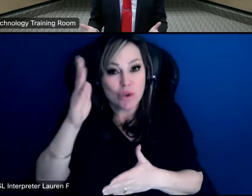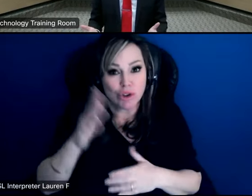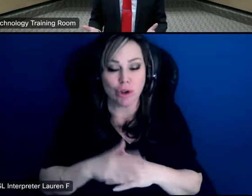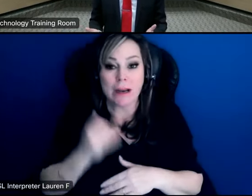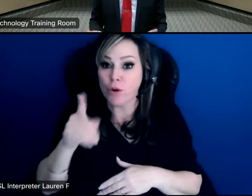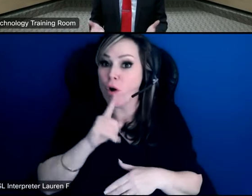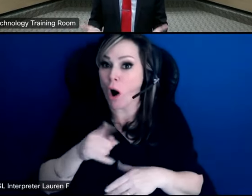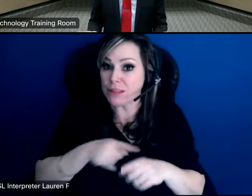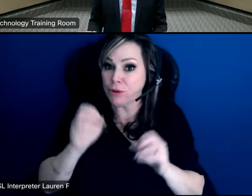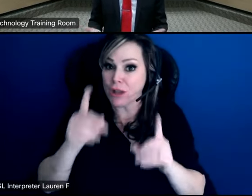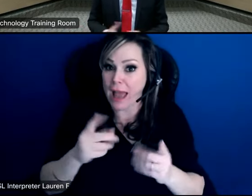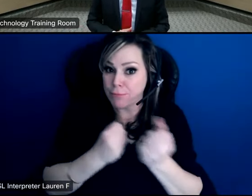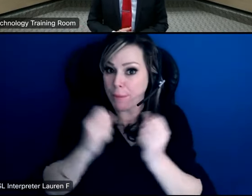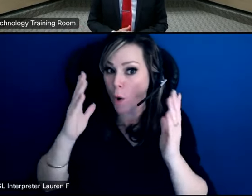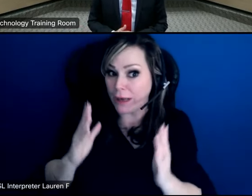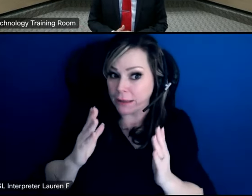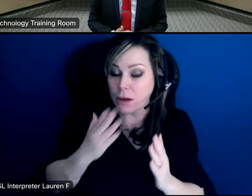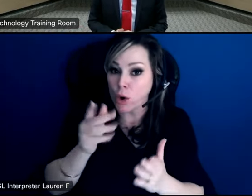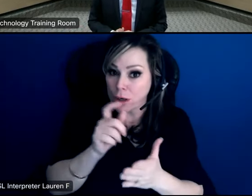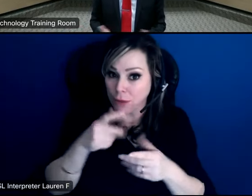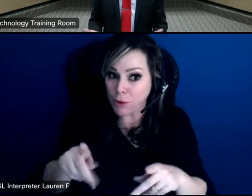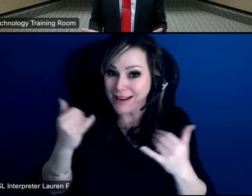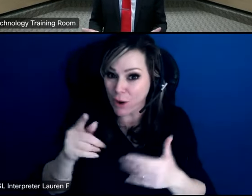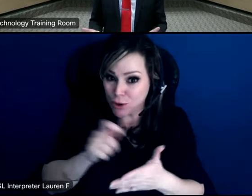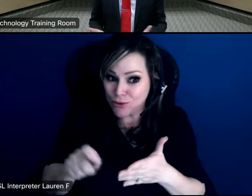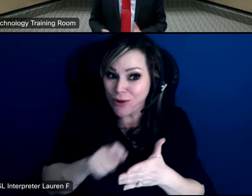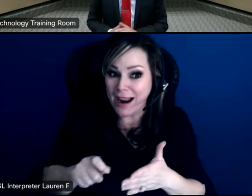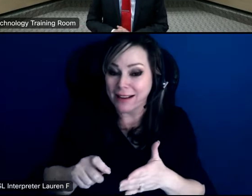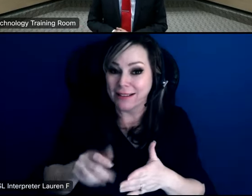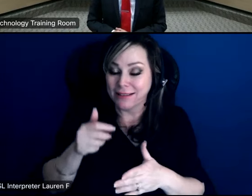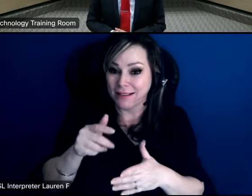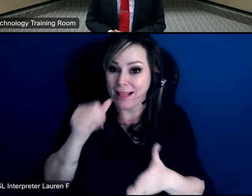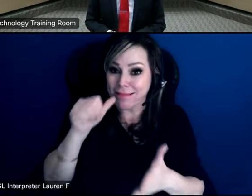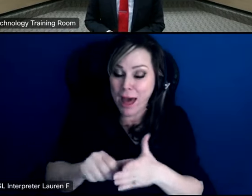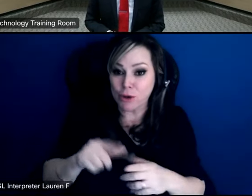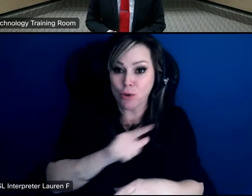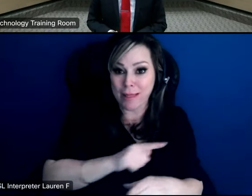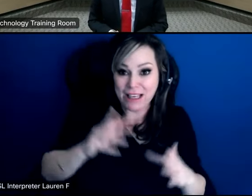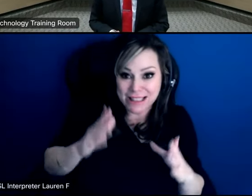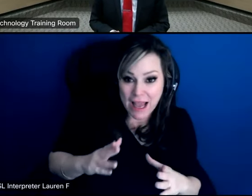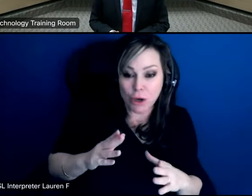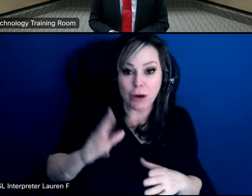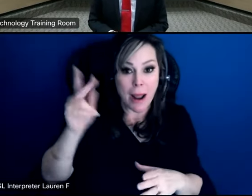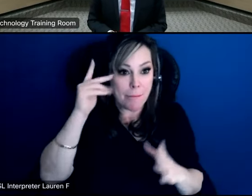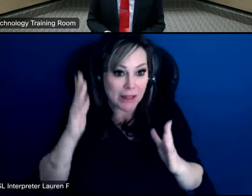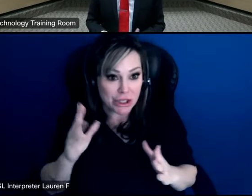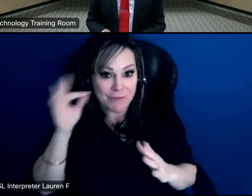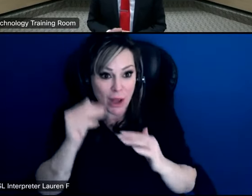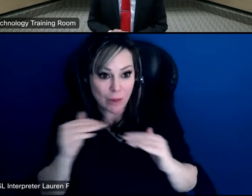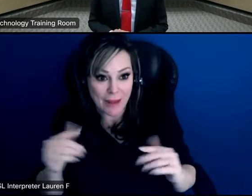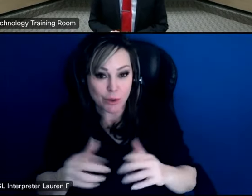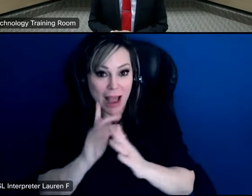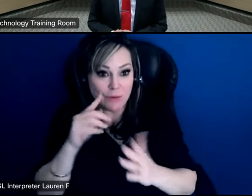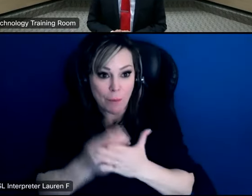you're a special education proponent a great opportunity to write your legislatures and your federal politicians to help ask for that support but no